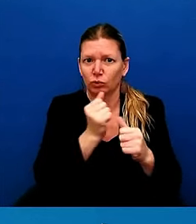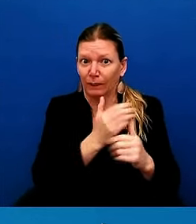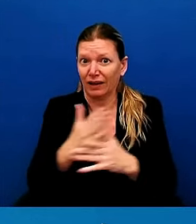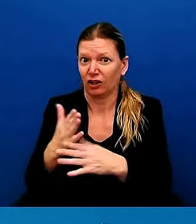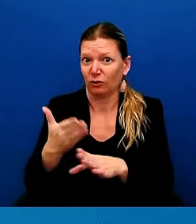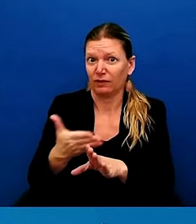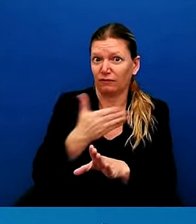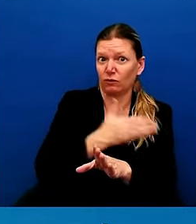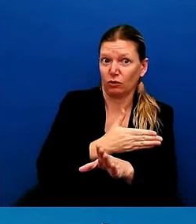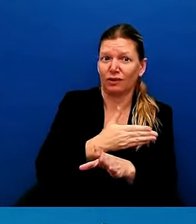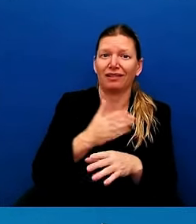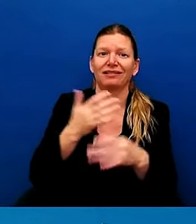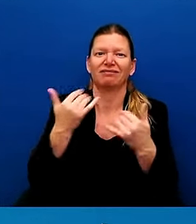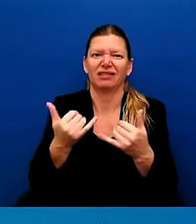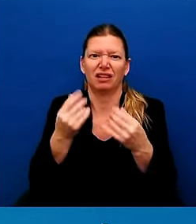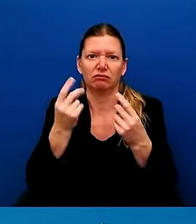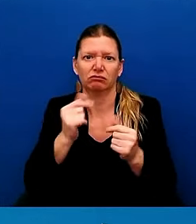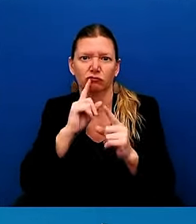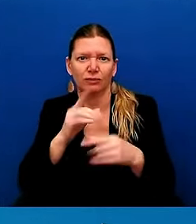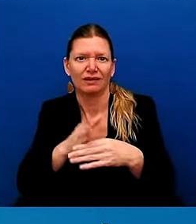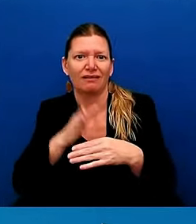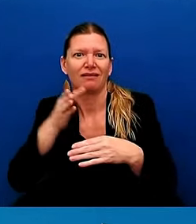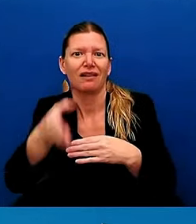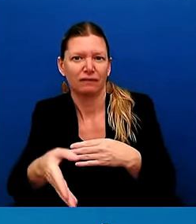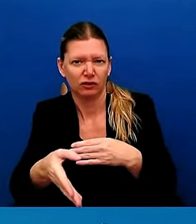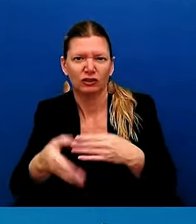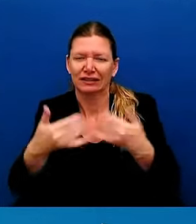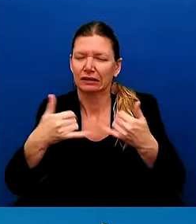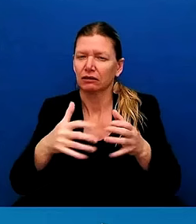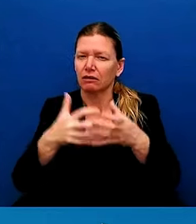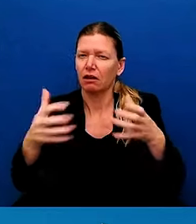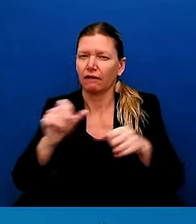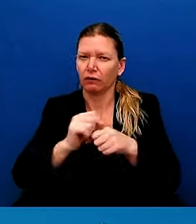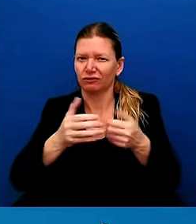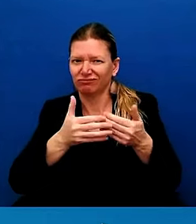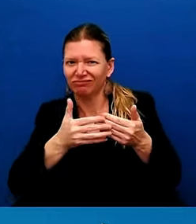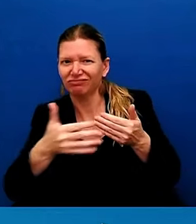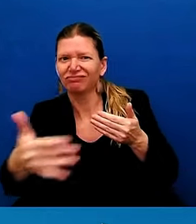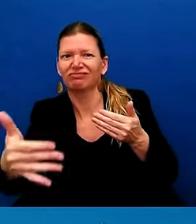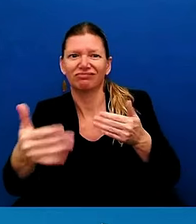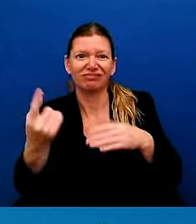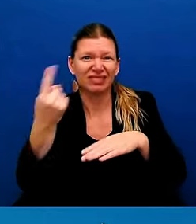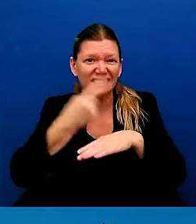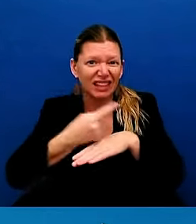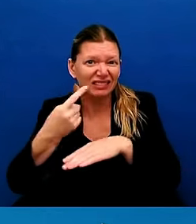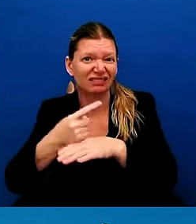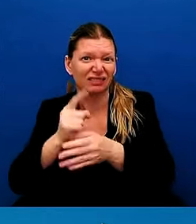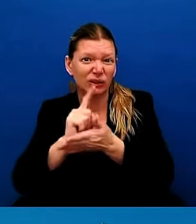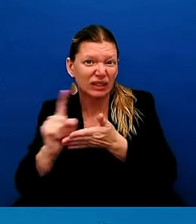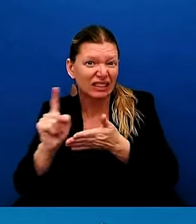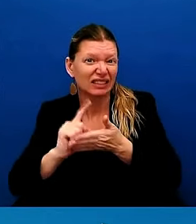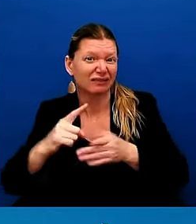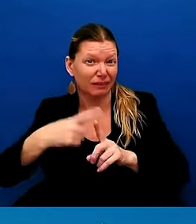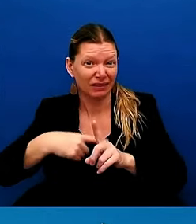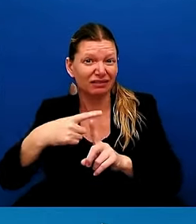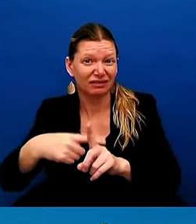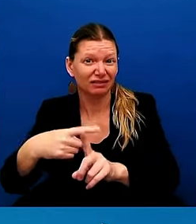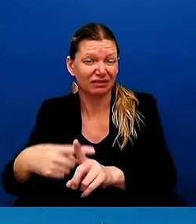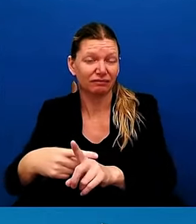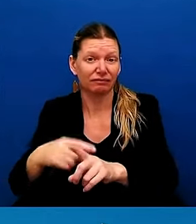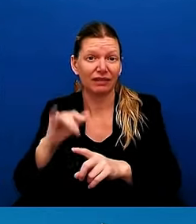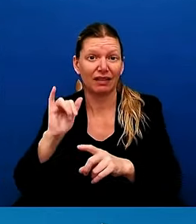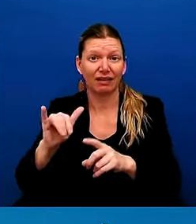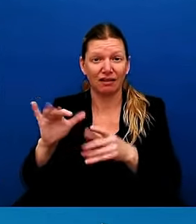over the coming days, weeks, and months. And the coordination that we have dedicated ourselves to